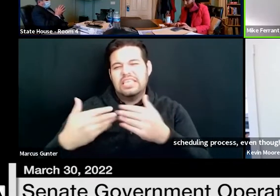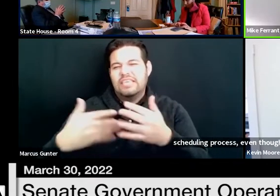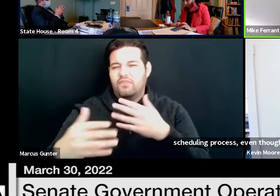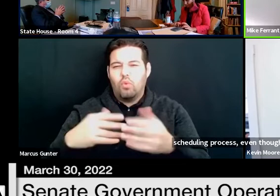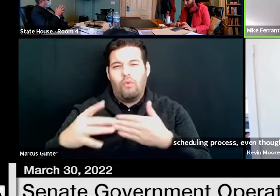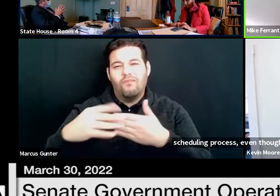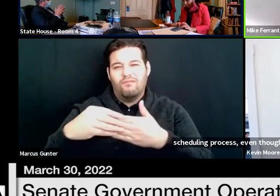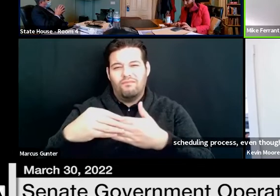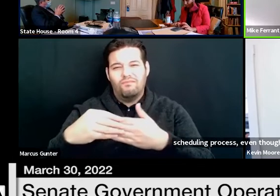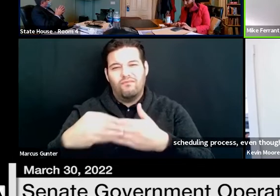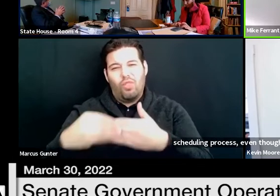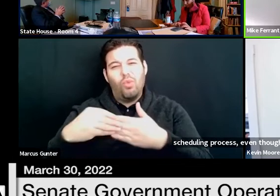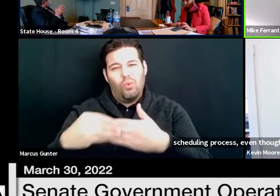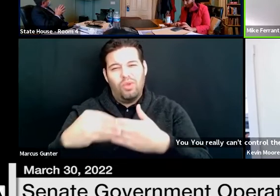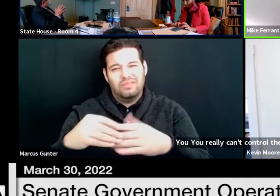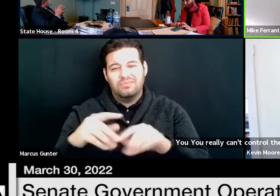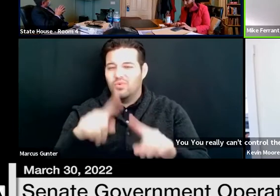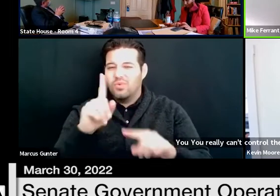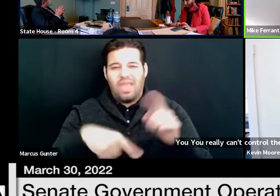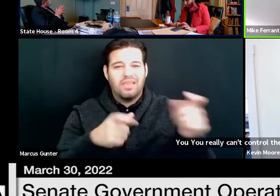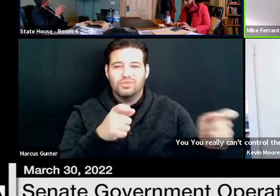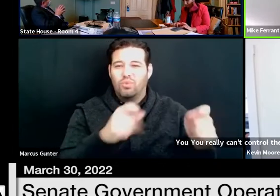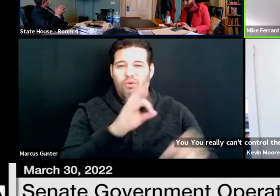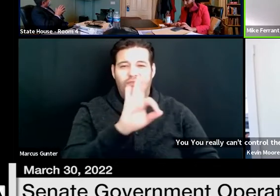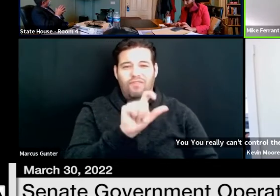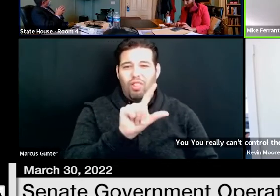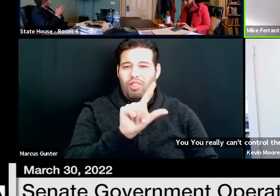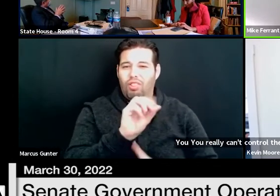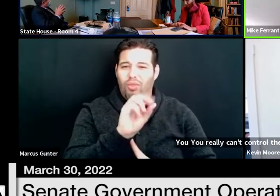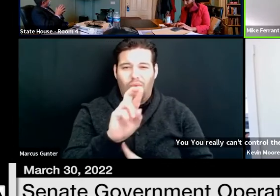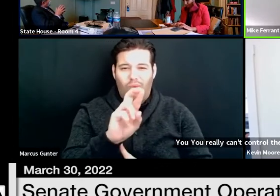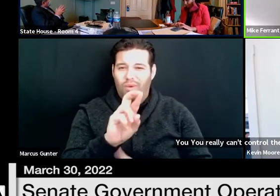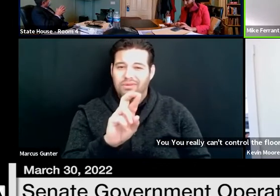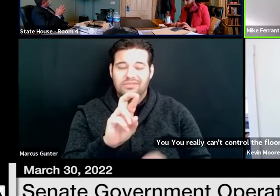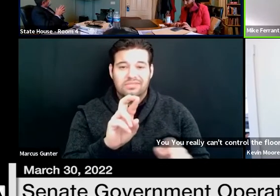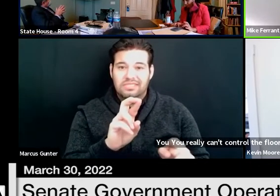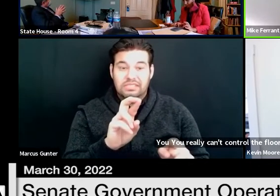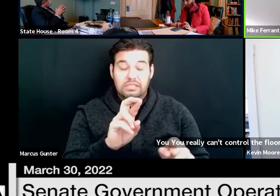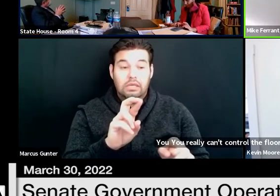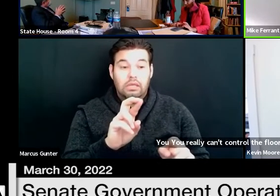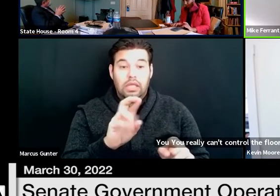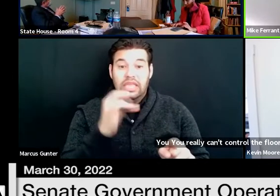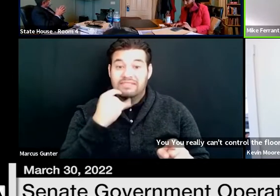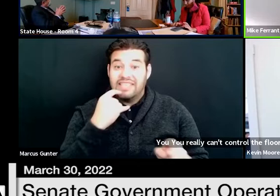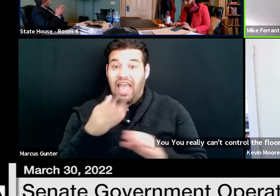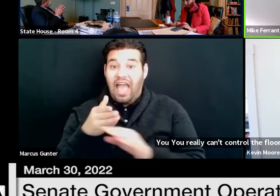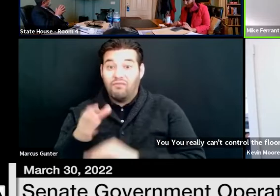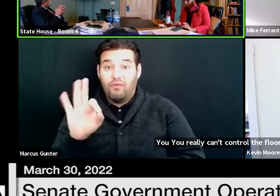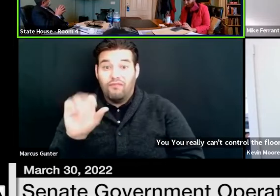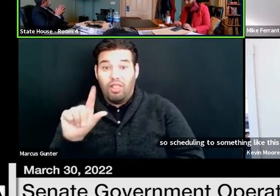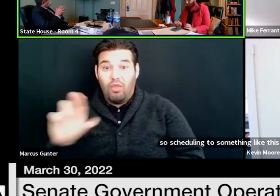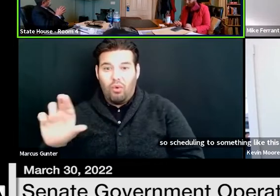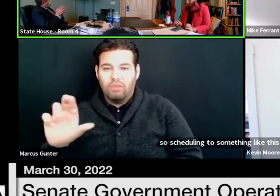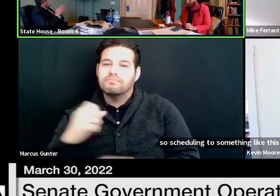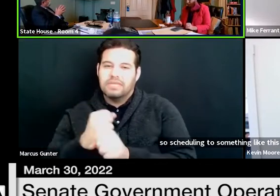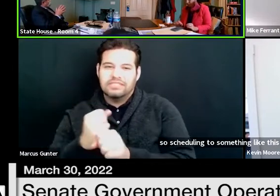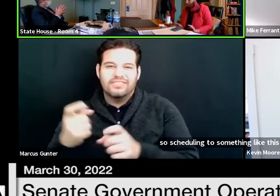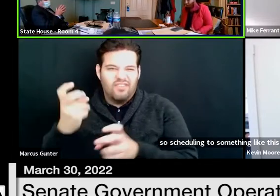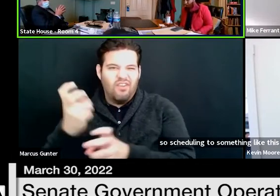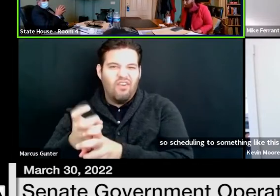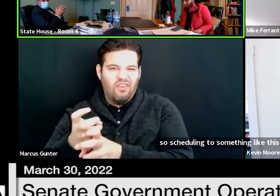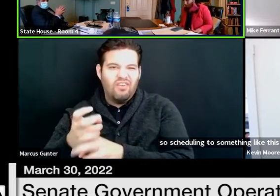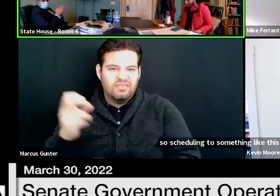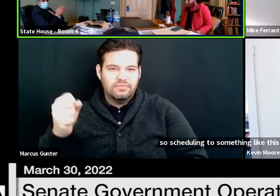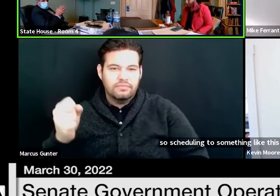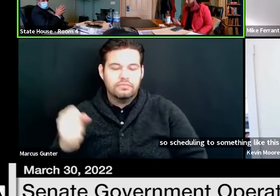floor like today. And so scheduling something like this wrapped in the floor makes it difficult. Right. The problem,